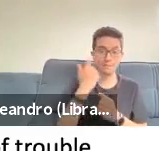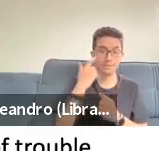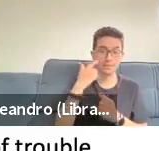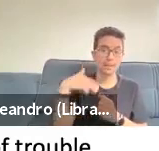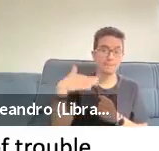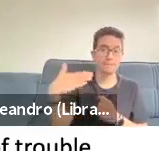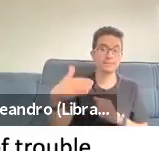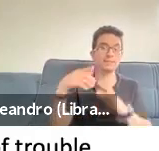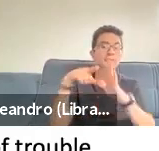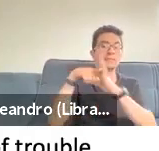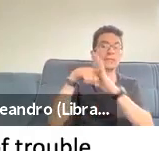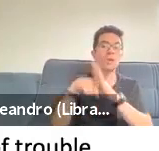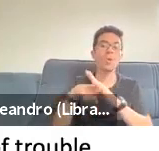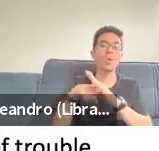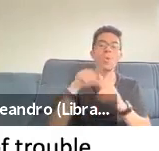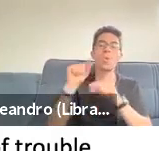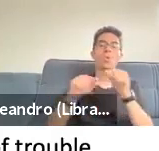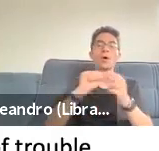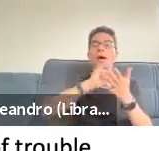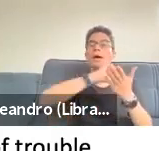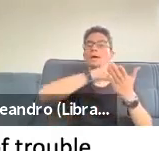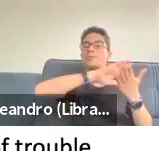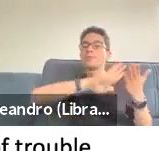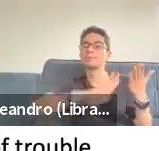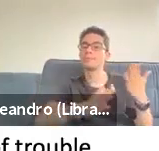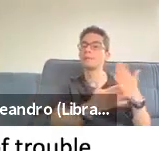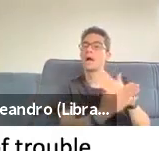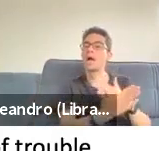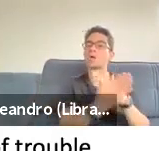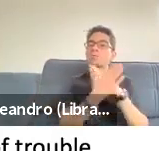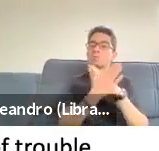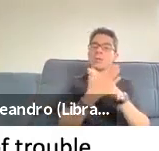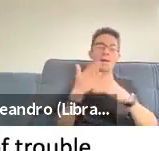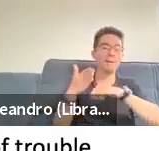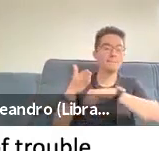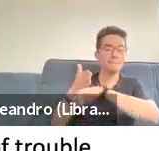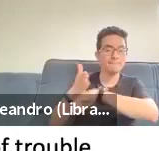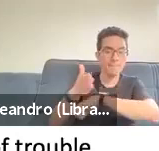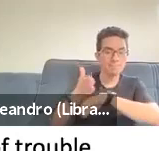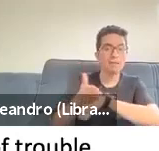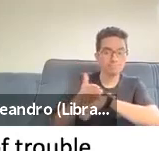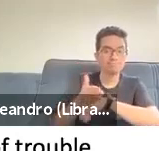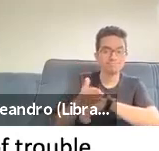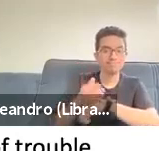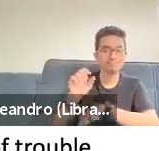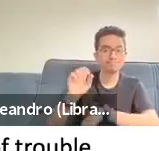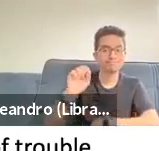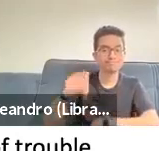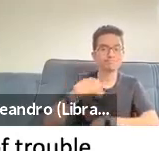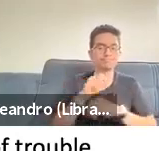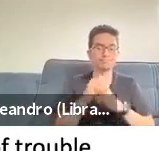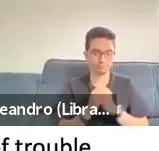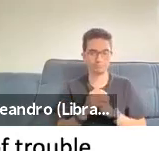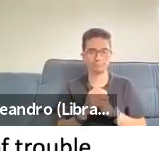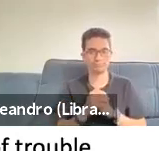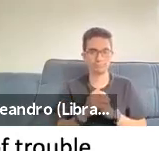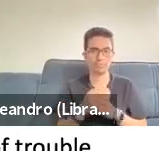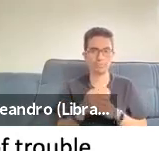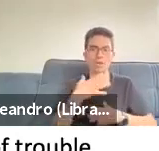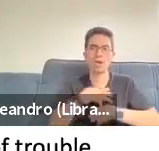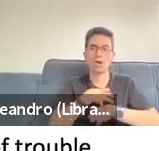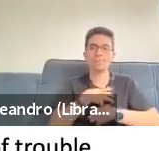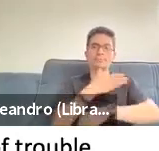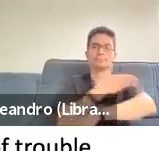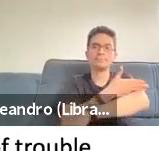systems as they move around campus. The frequency counts of these IDR showed us the pervasiveness of repetition, the